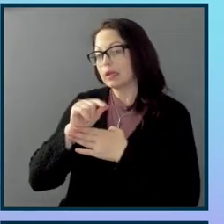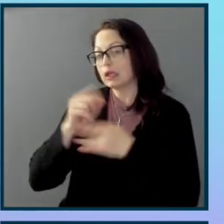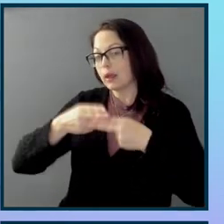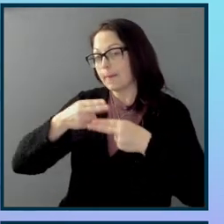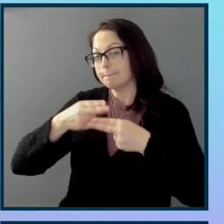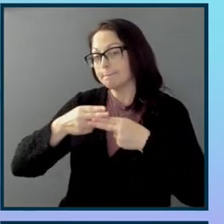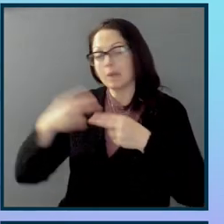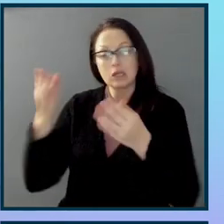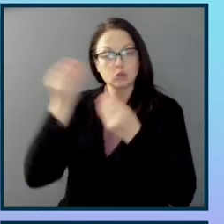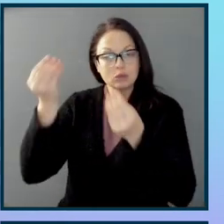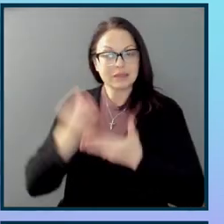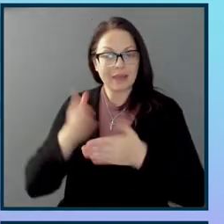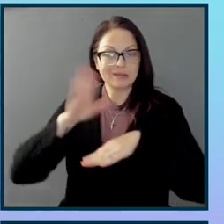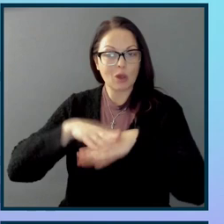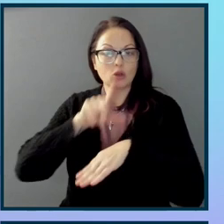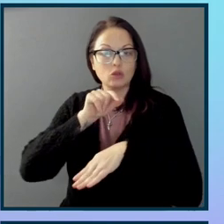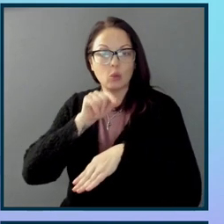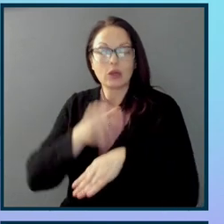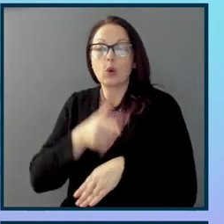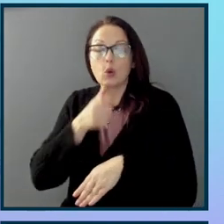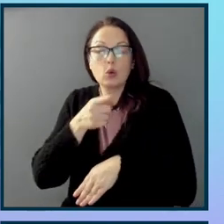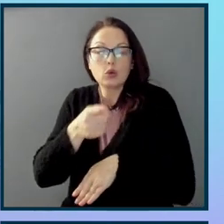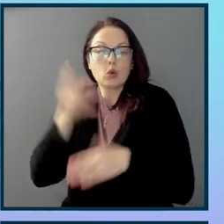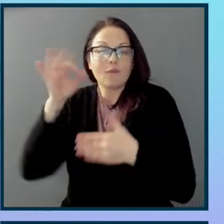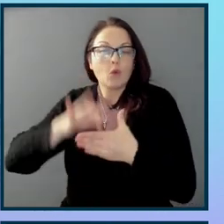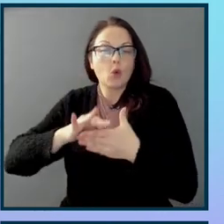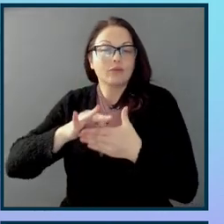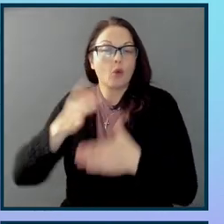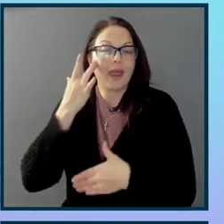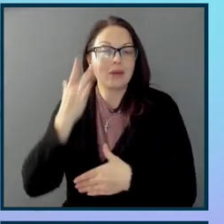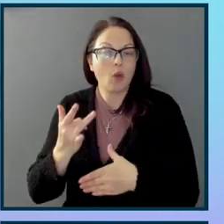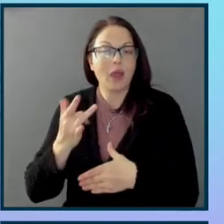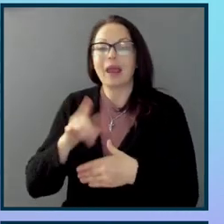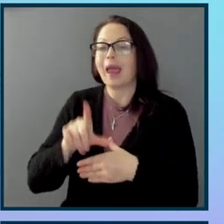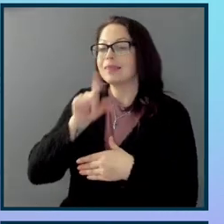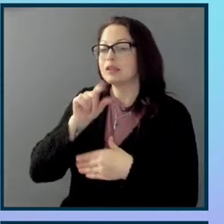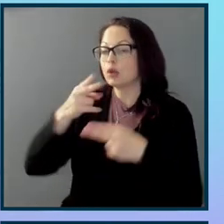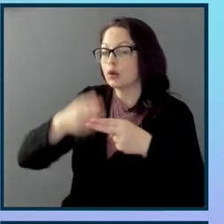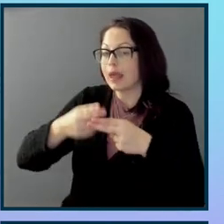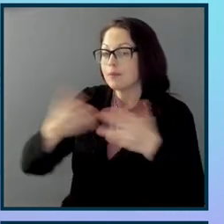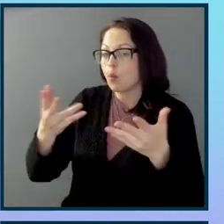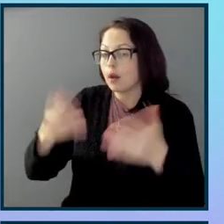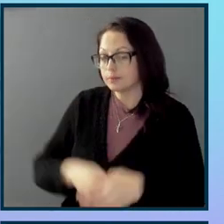tell us via Twitter who you voted for and why. Again, the Twitter handle is